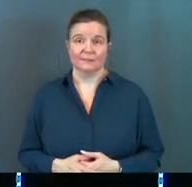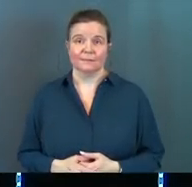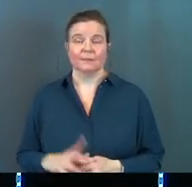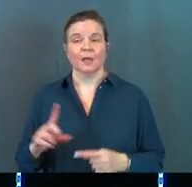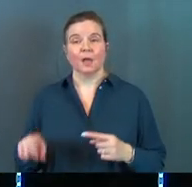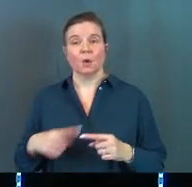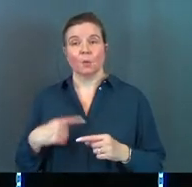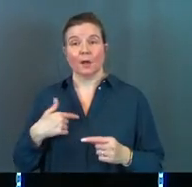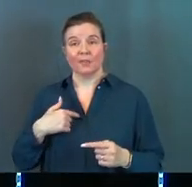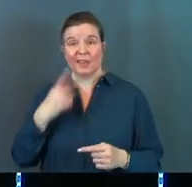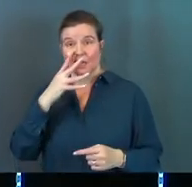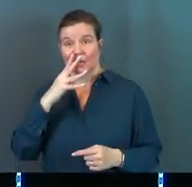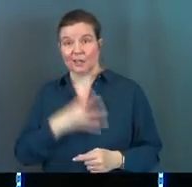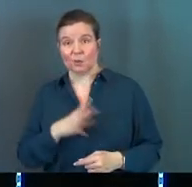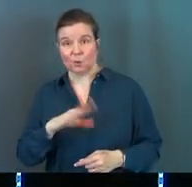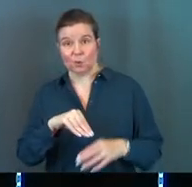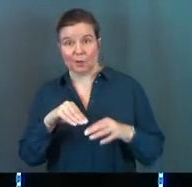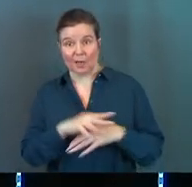And when they ignore your counsel, and they will,